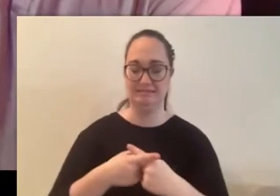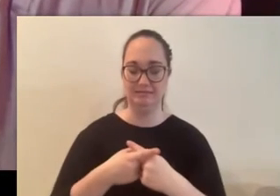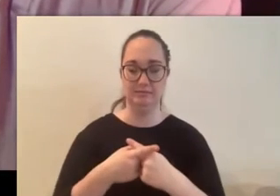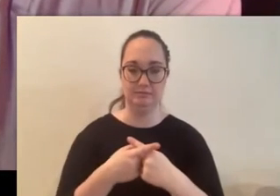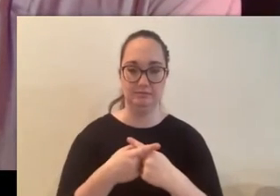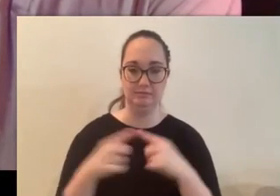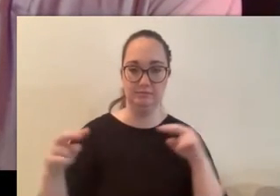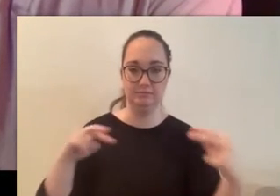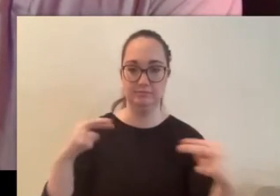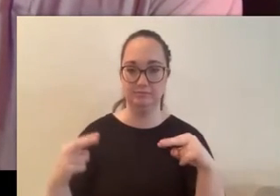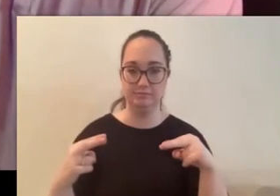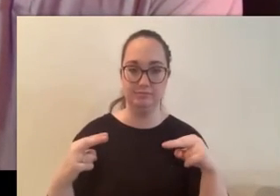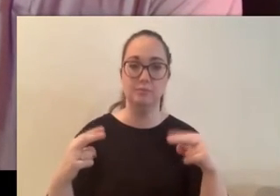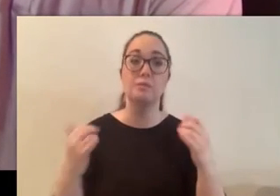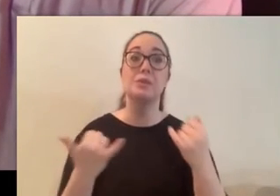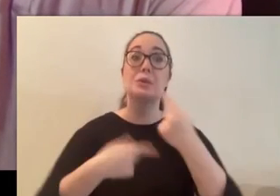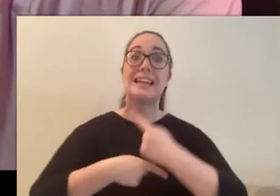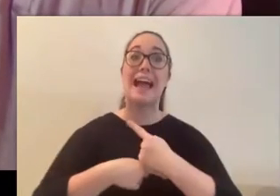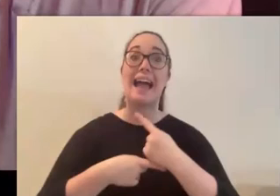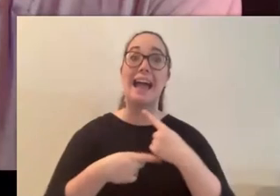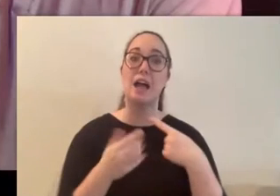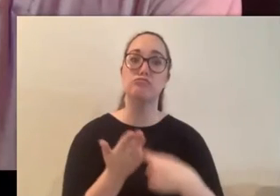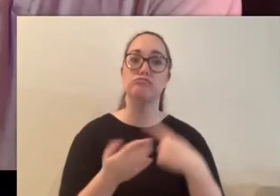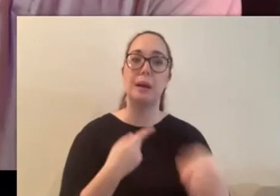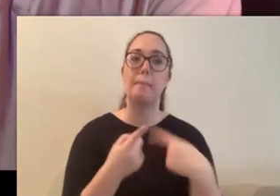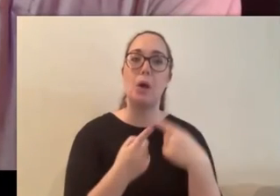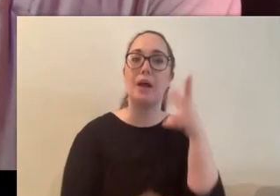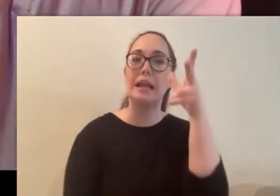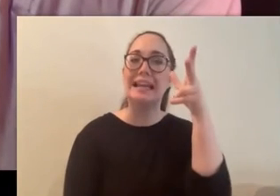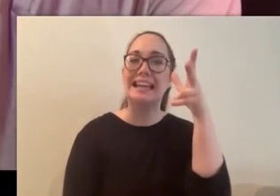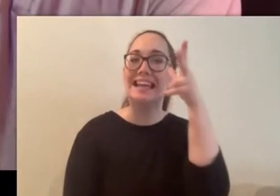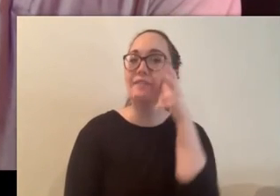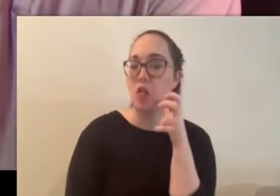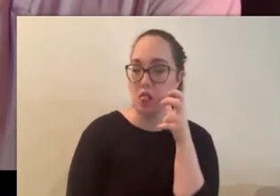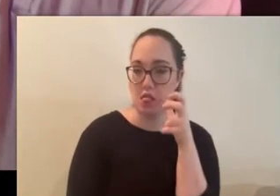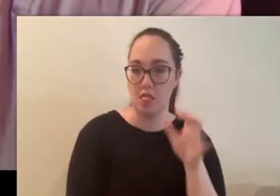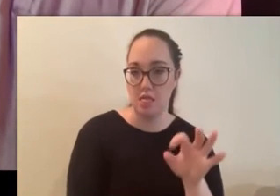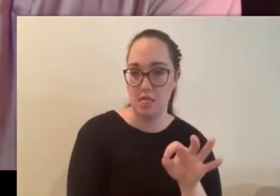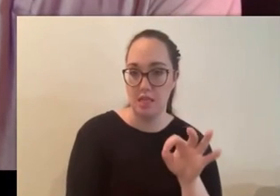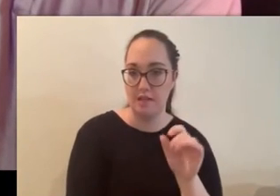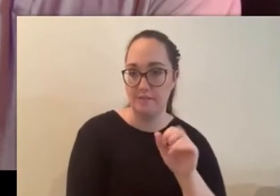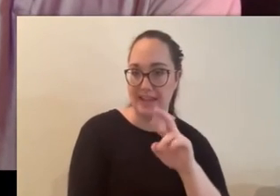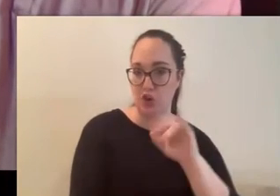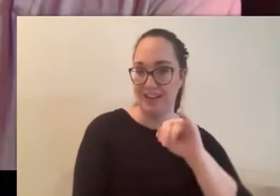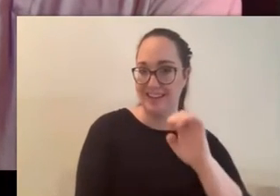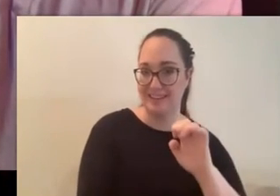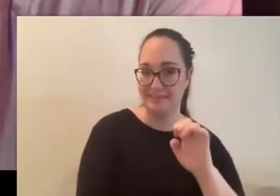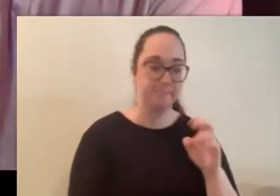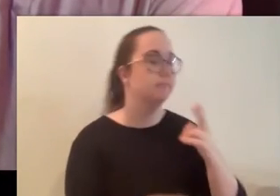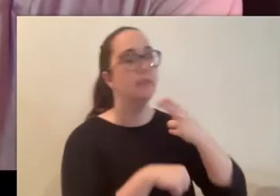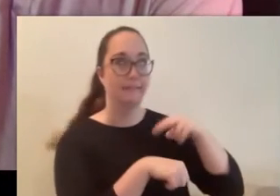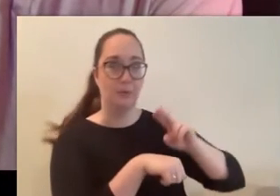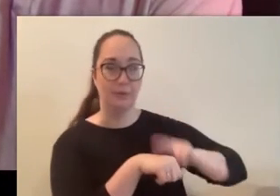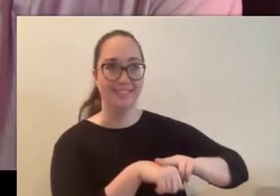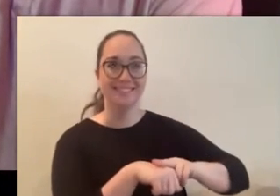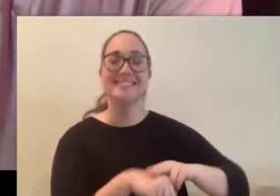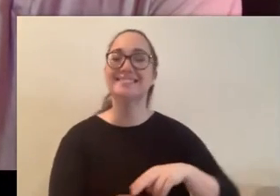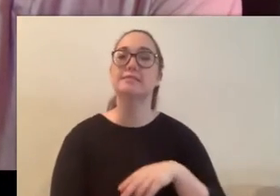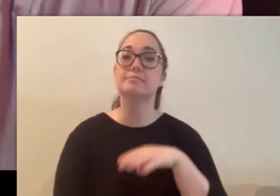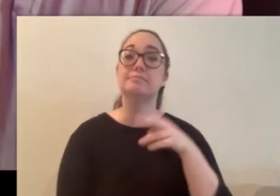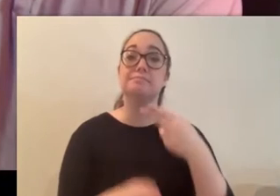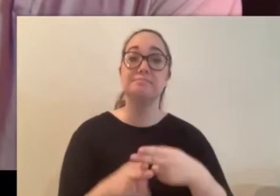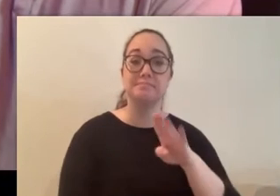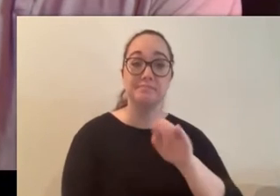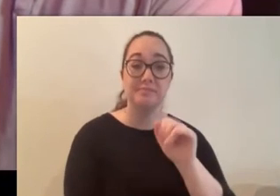an evil or demonic type of fairy of course the banshee the banshee